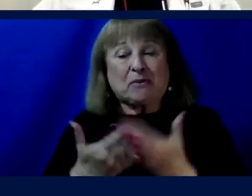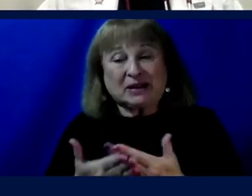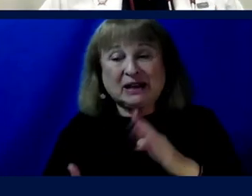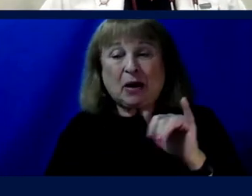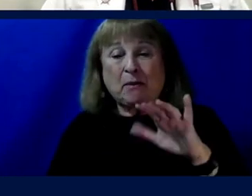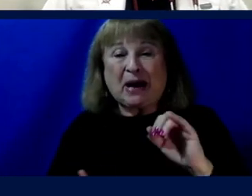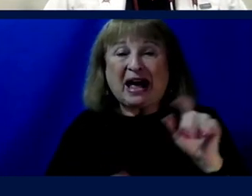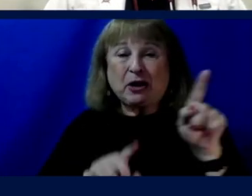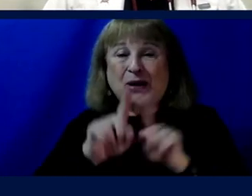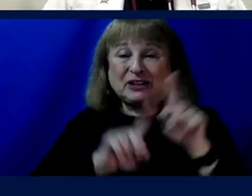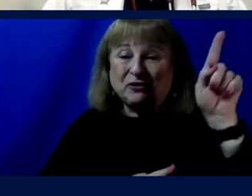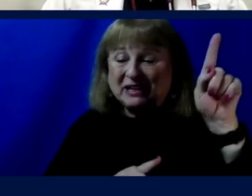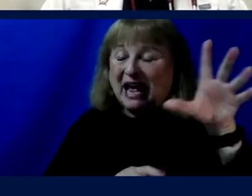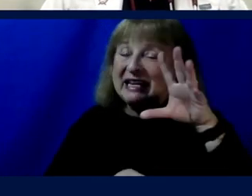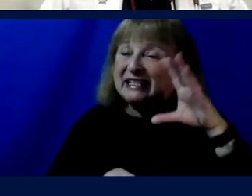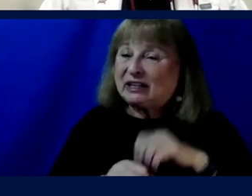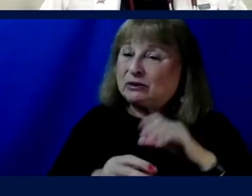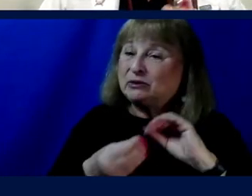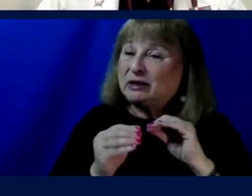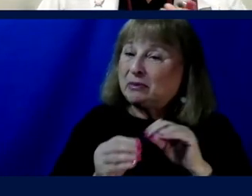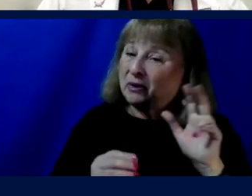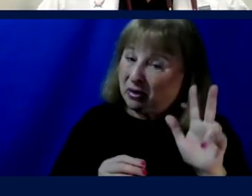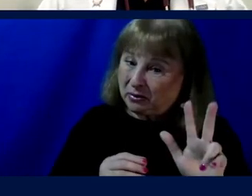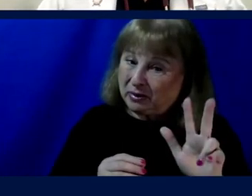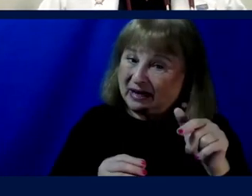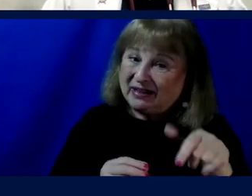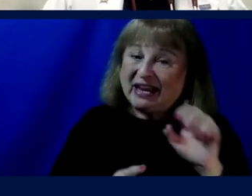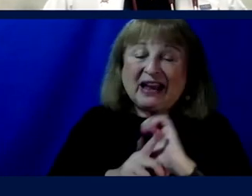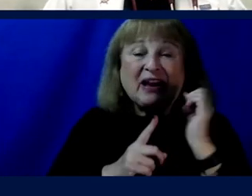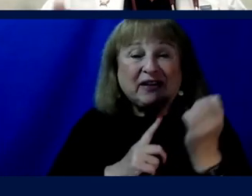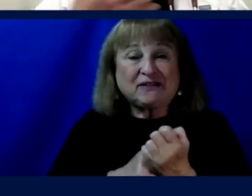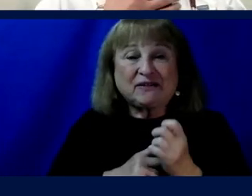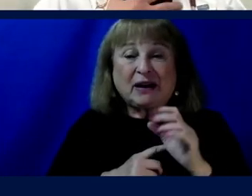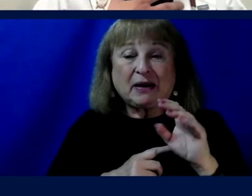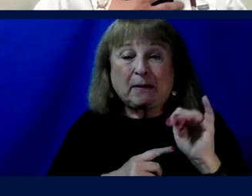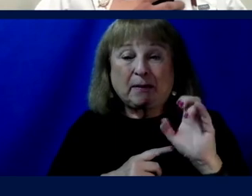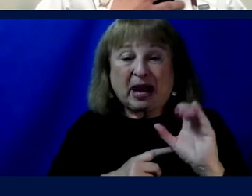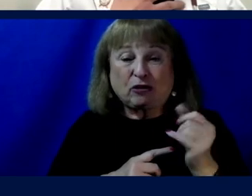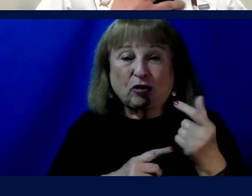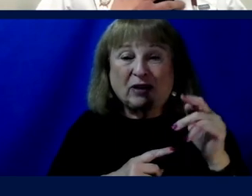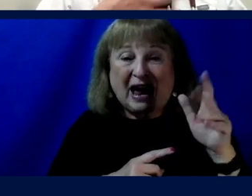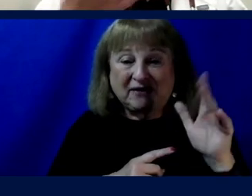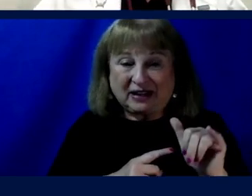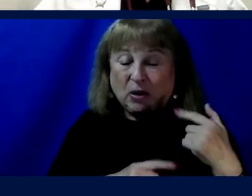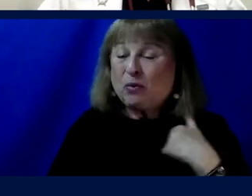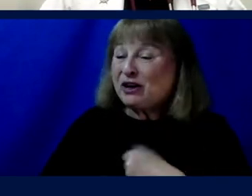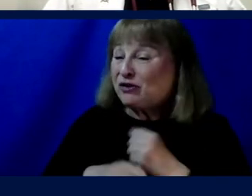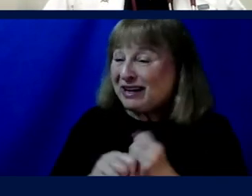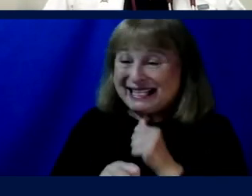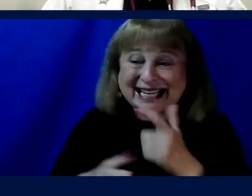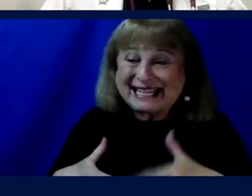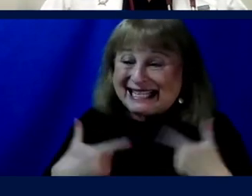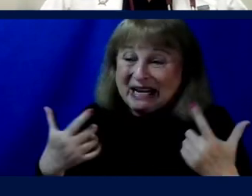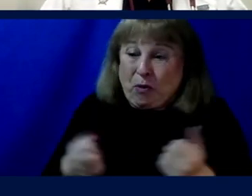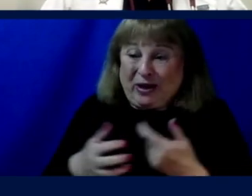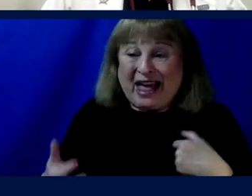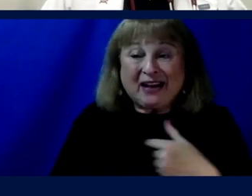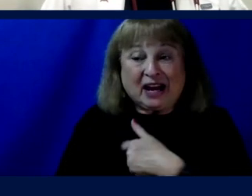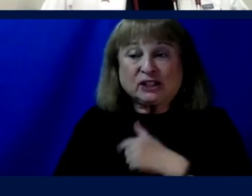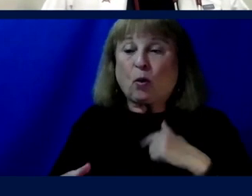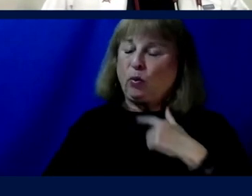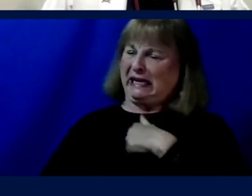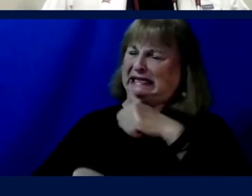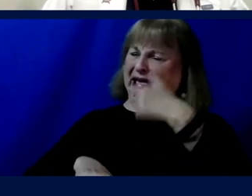bioastronautics inclusion moment number three. This environment in microgravity, we created it. It doesn't exist without us. We put it.